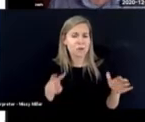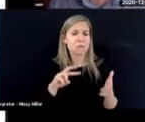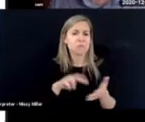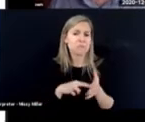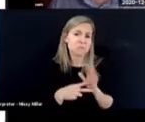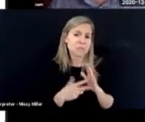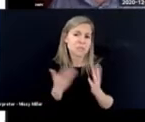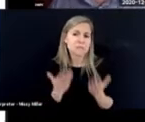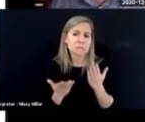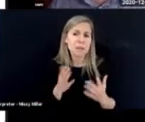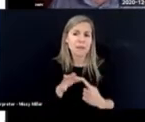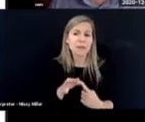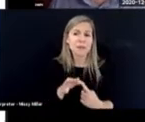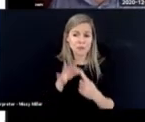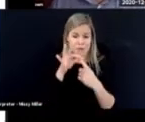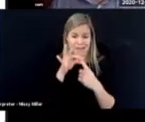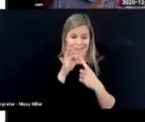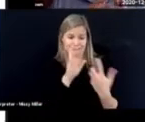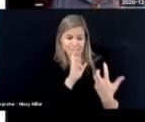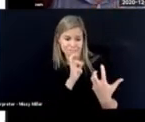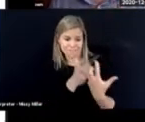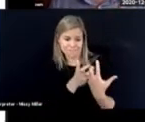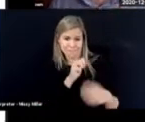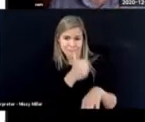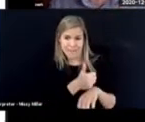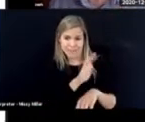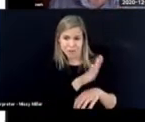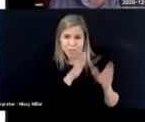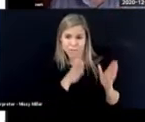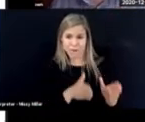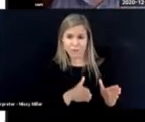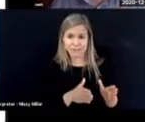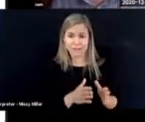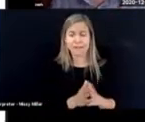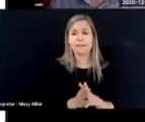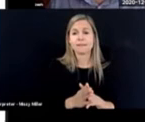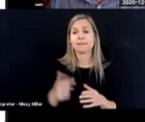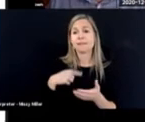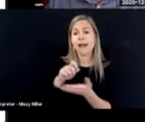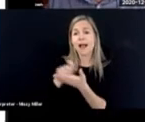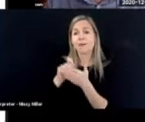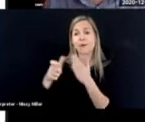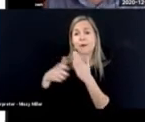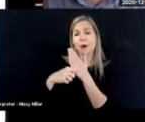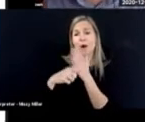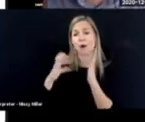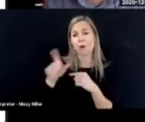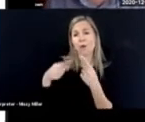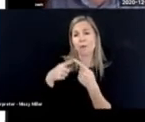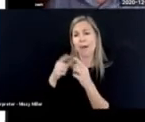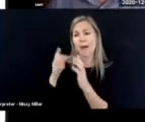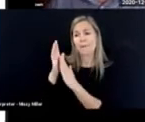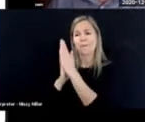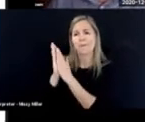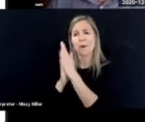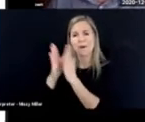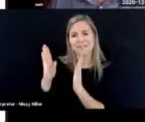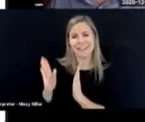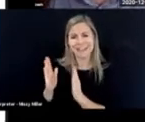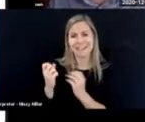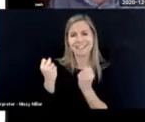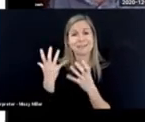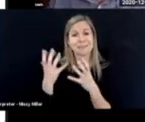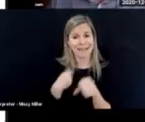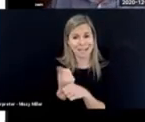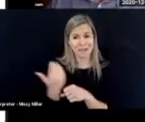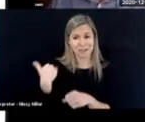motivators are uniquely individual. I wrote an article about motivators years